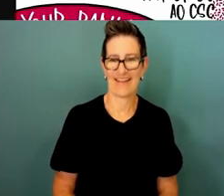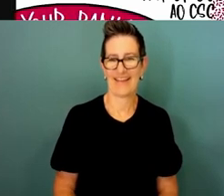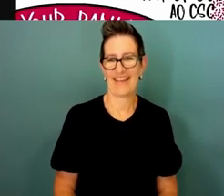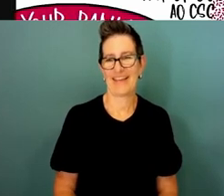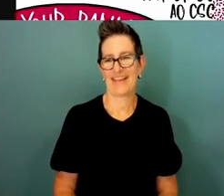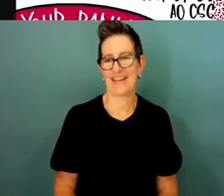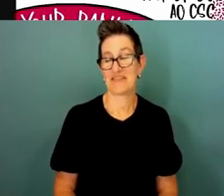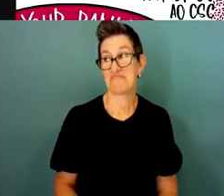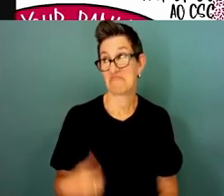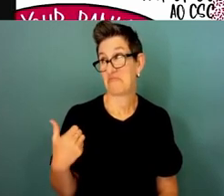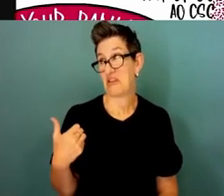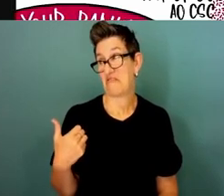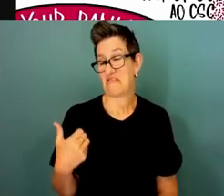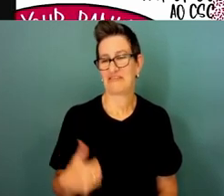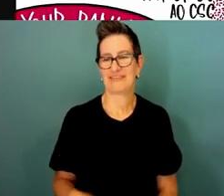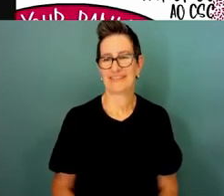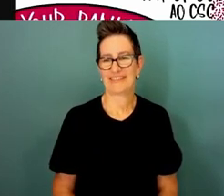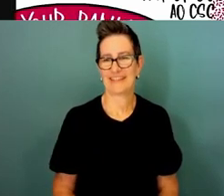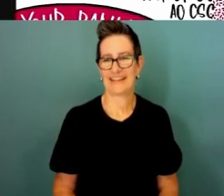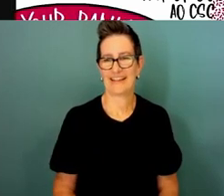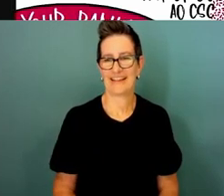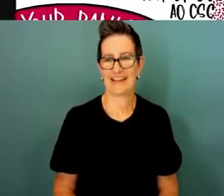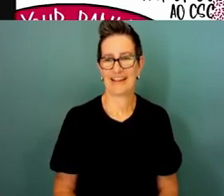that's pretty good Uncle Wally